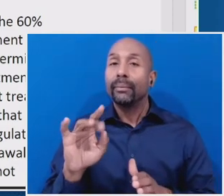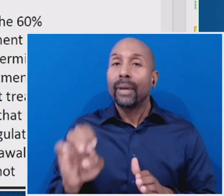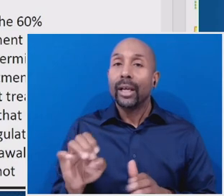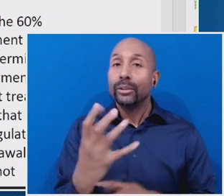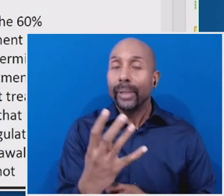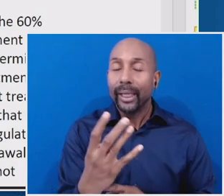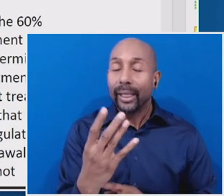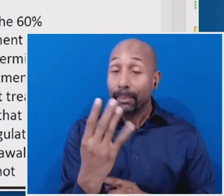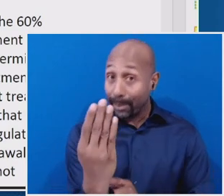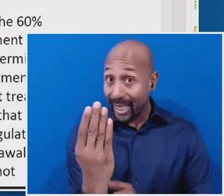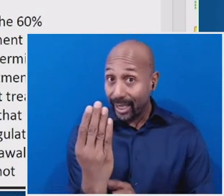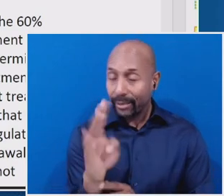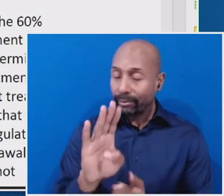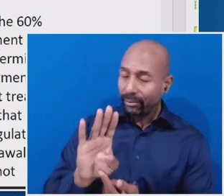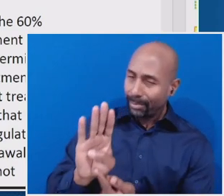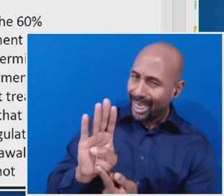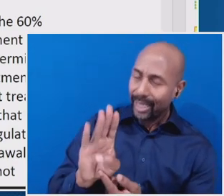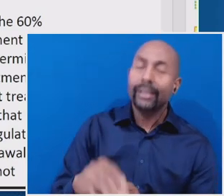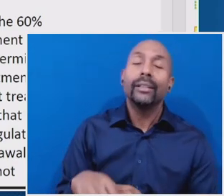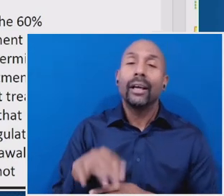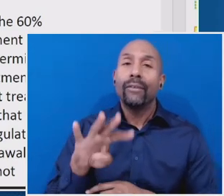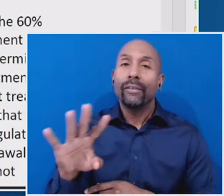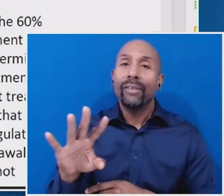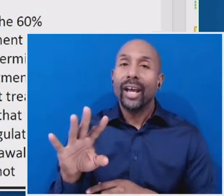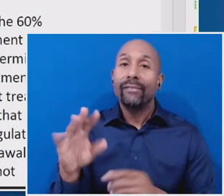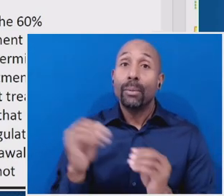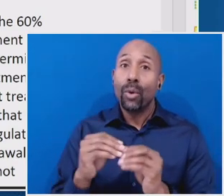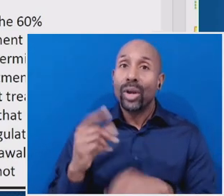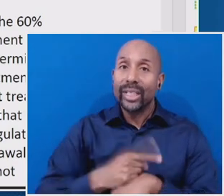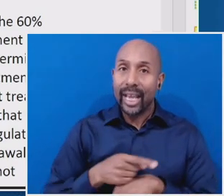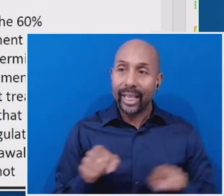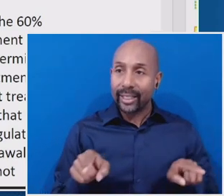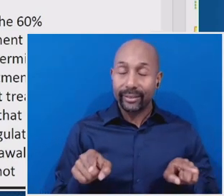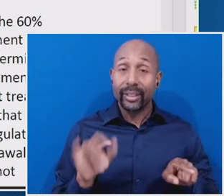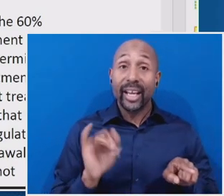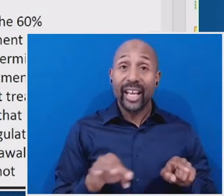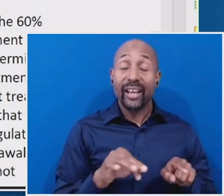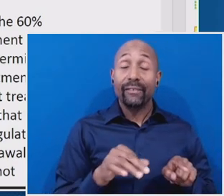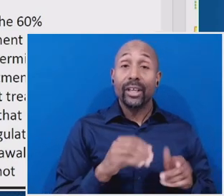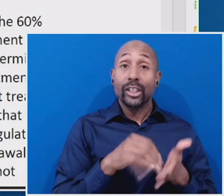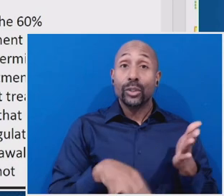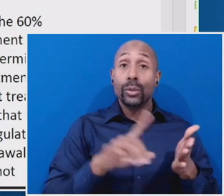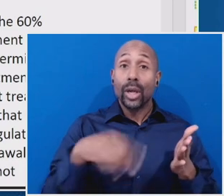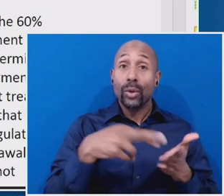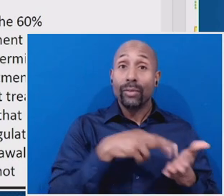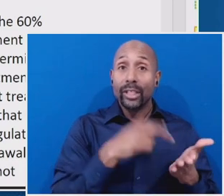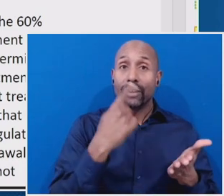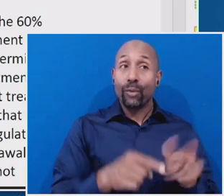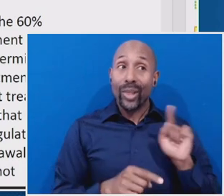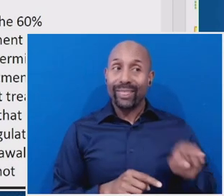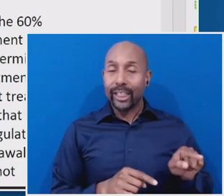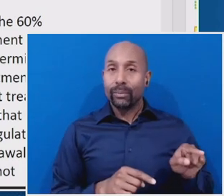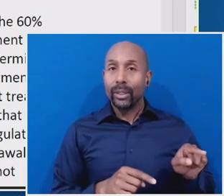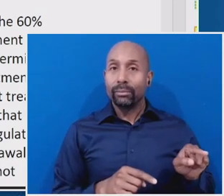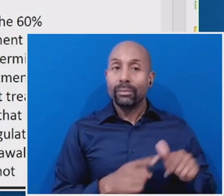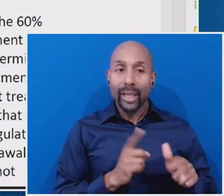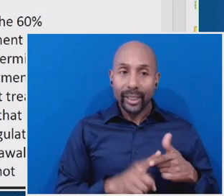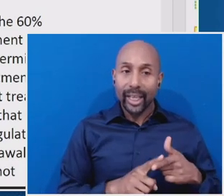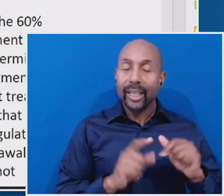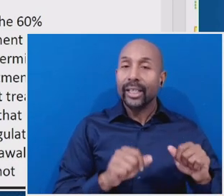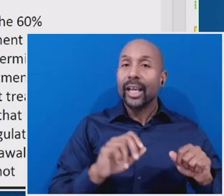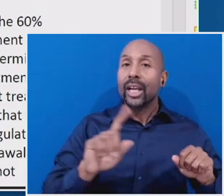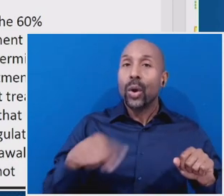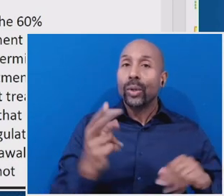the student was only enrolled in module A, um, you would only want to consider the, the denominator for module A, um, when, when